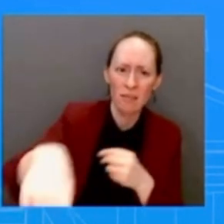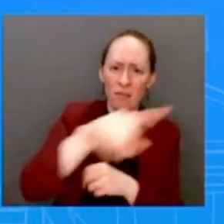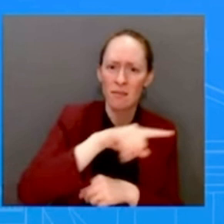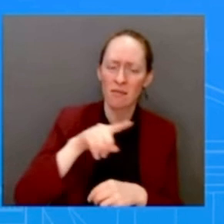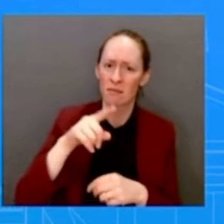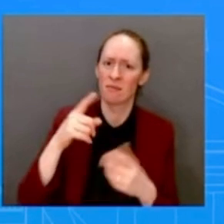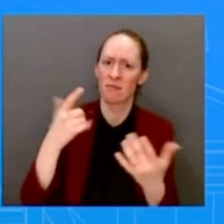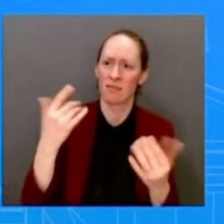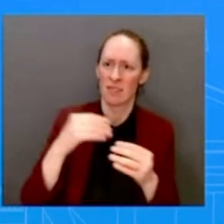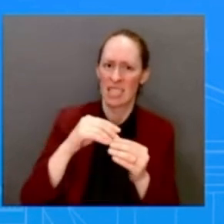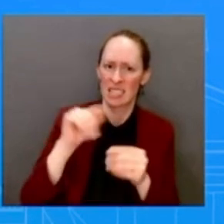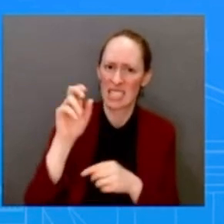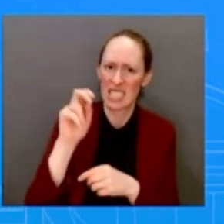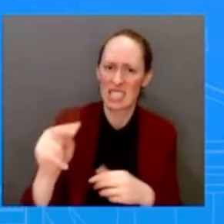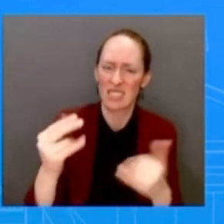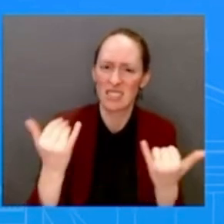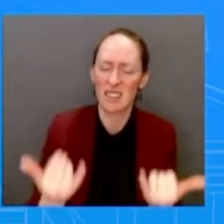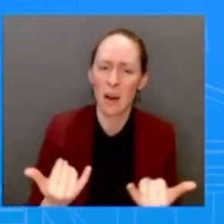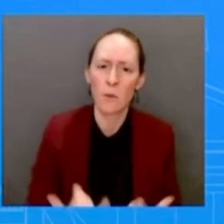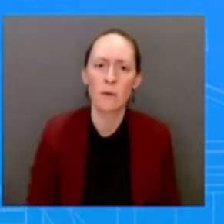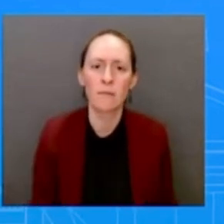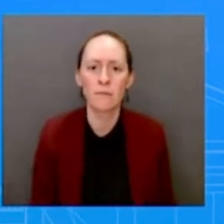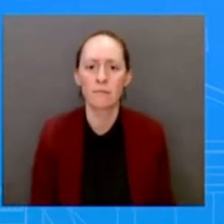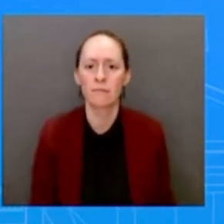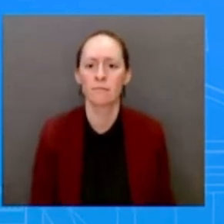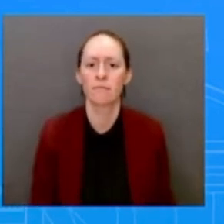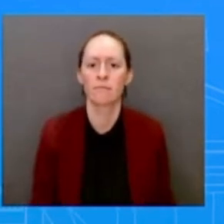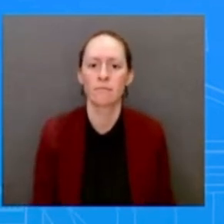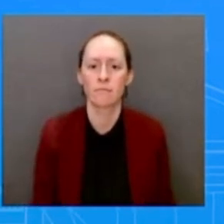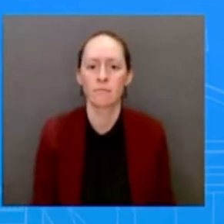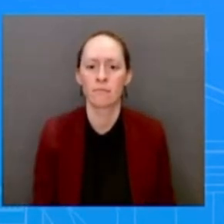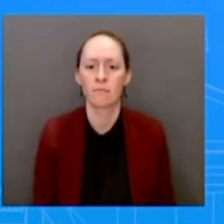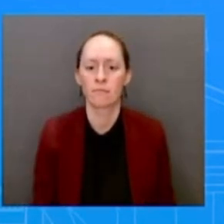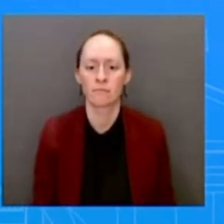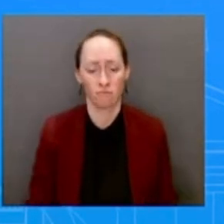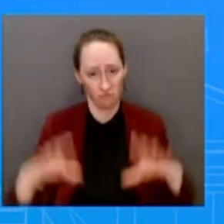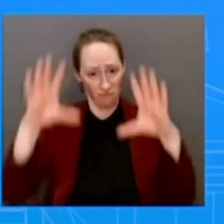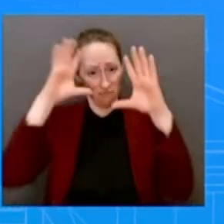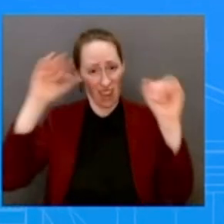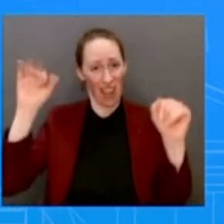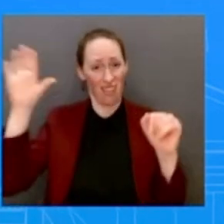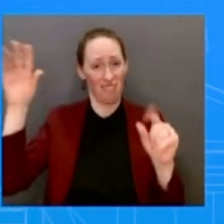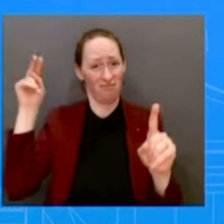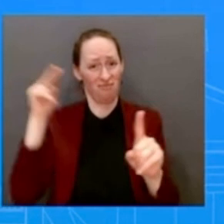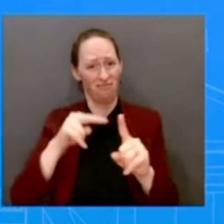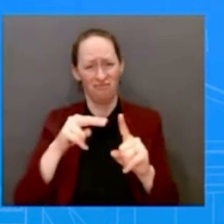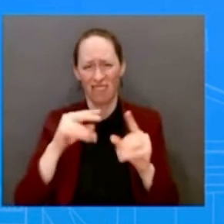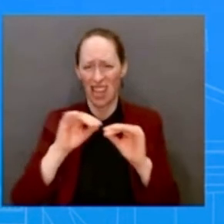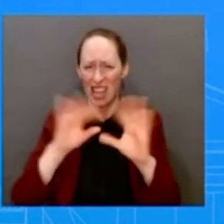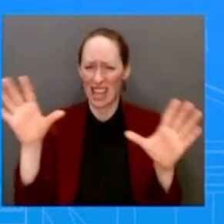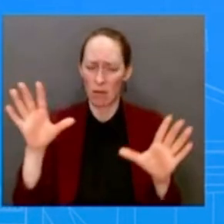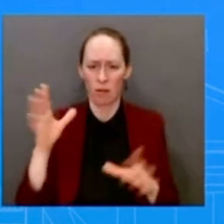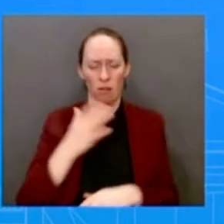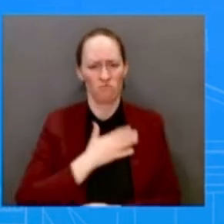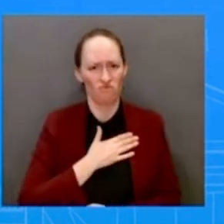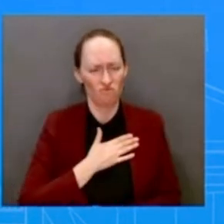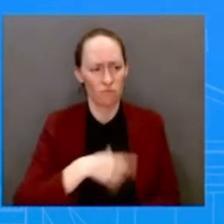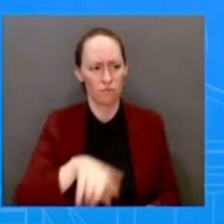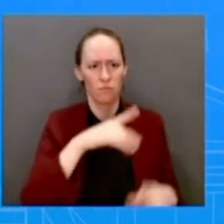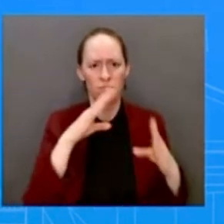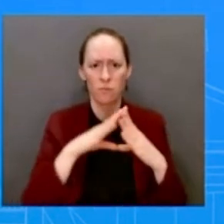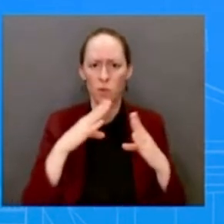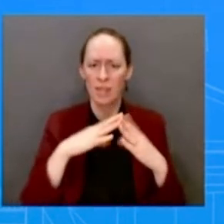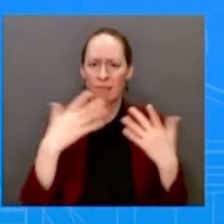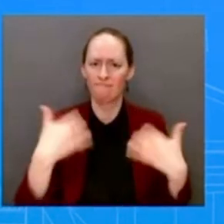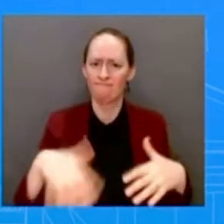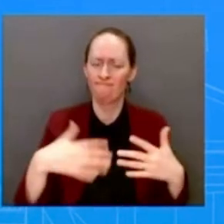it comes to vulnerable communities like LGBTQ community that he has their backs. And he has a record to show that. He has a record